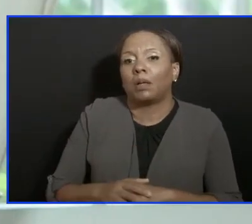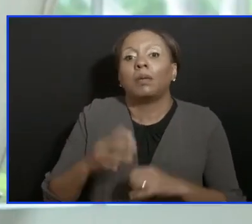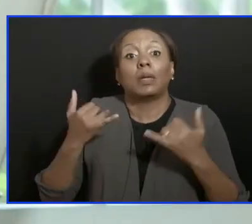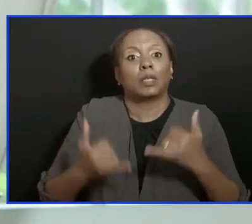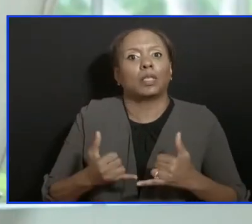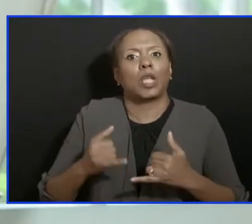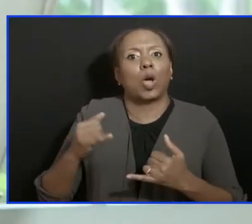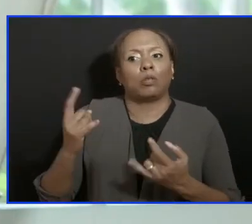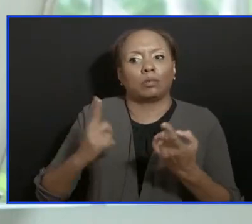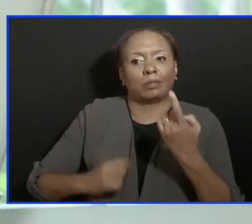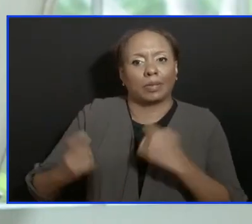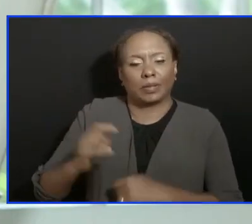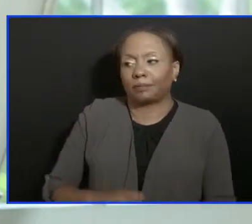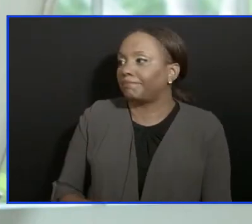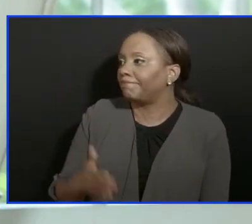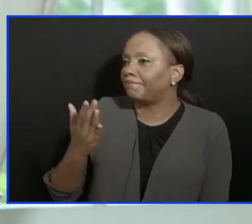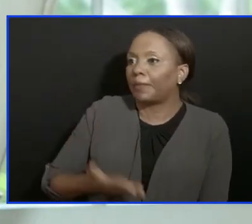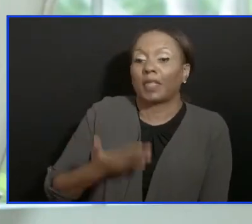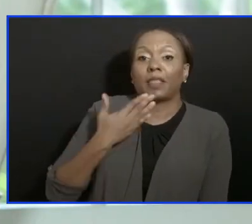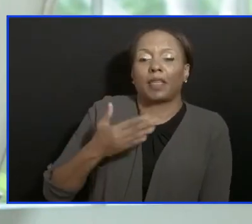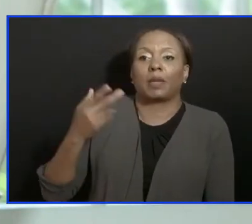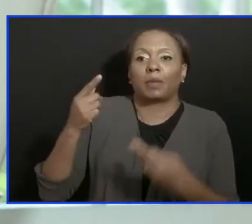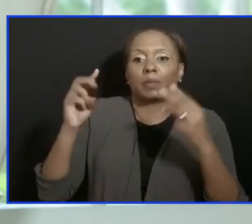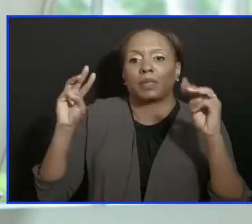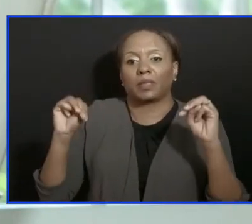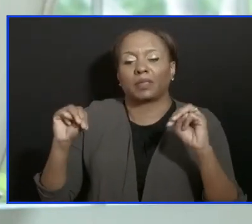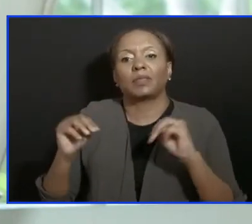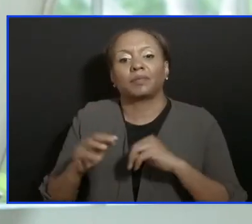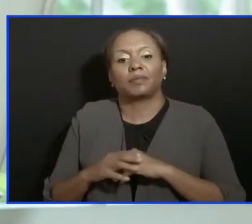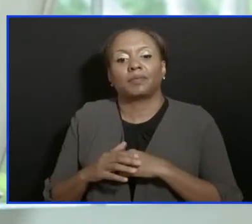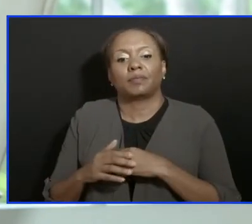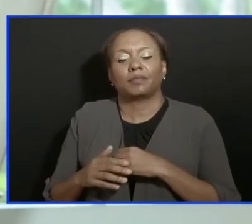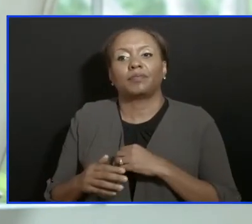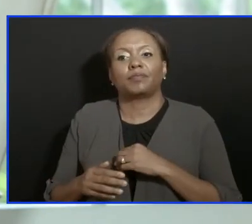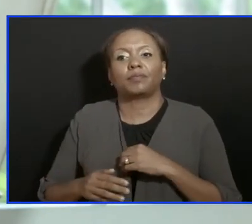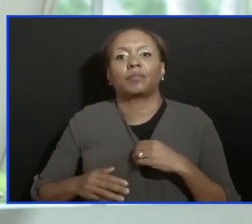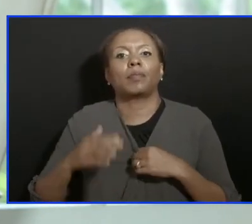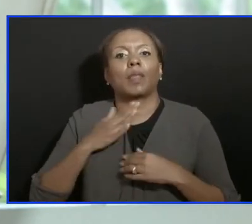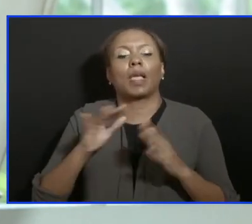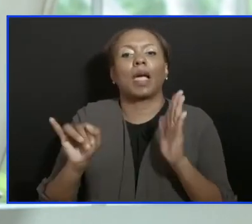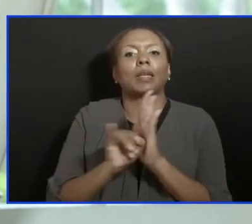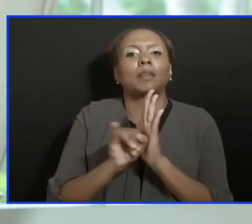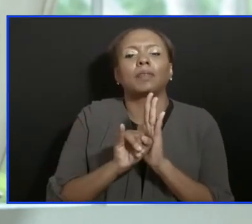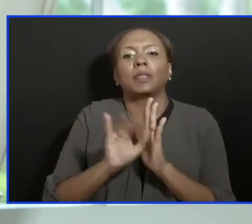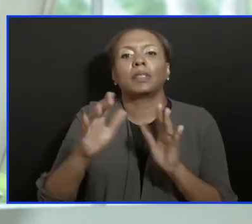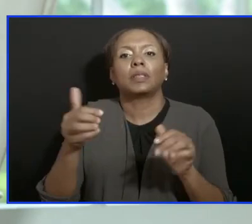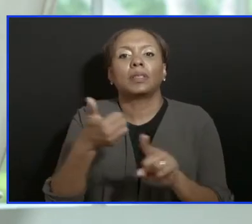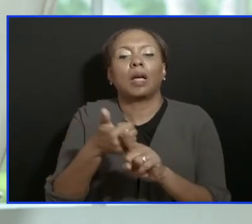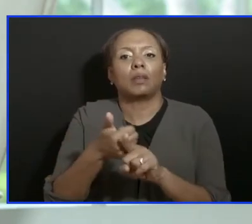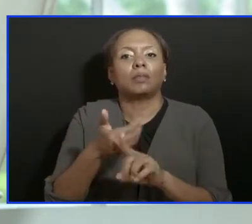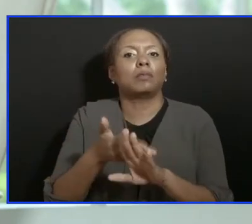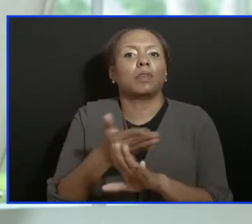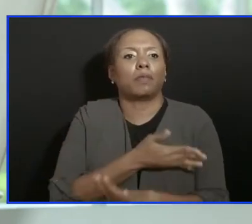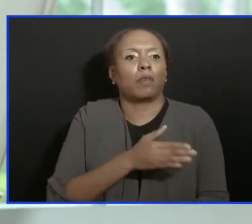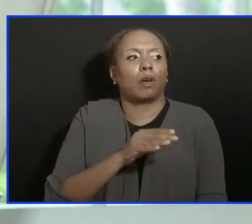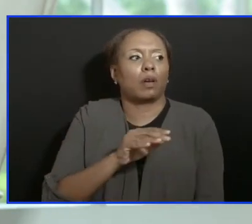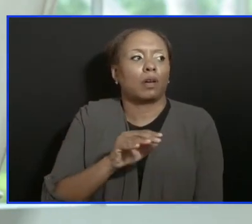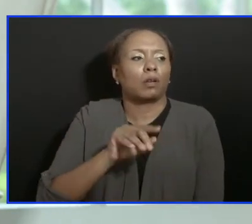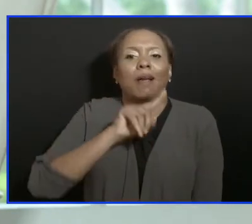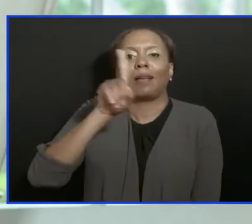Thank you so much. As we open for questions, I ask members of the media to identify themselves before posing their questions.